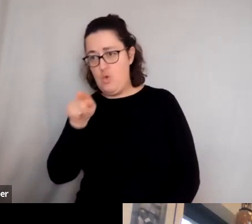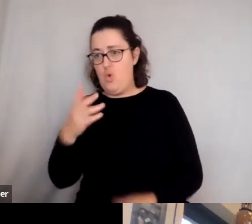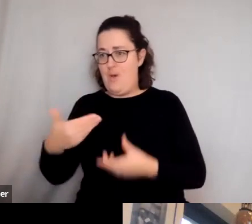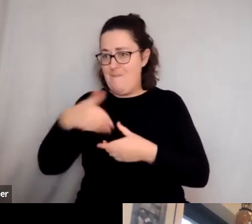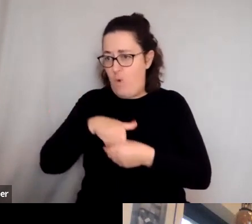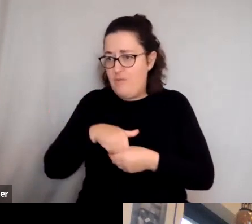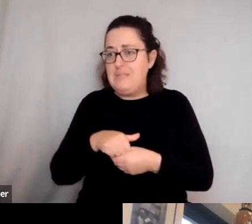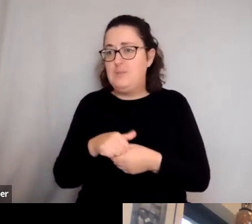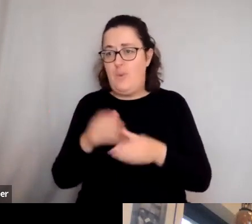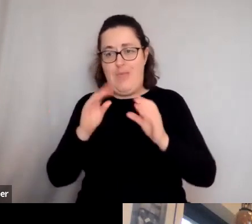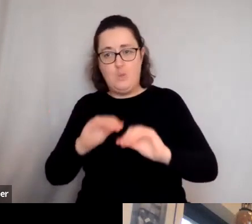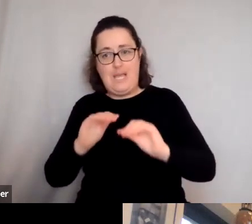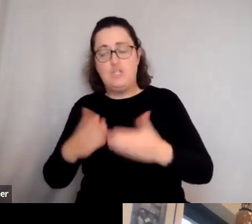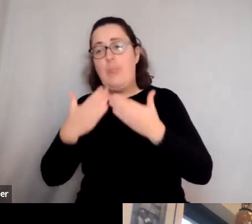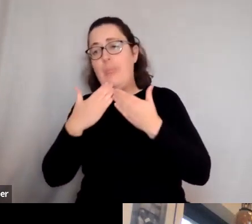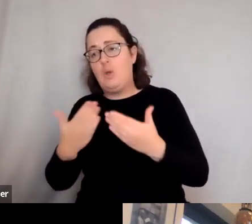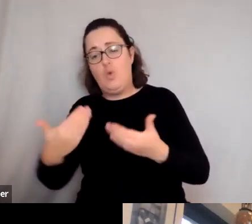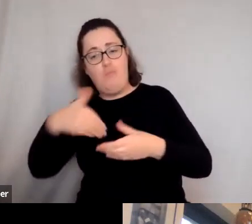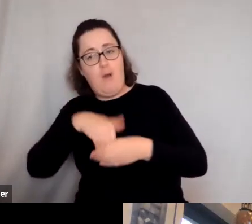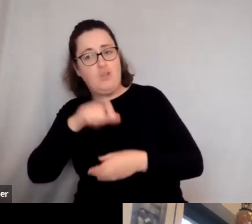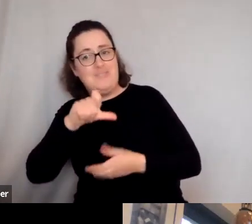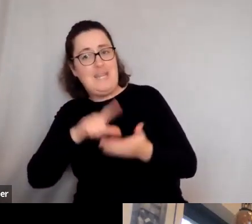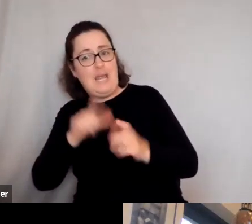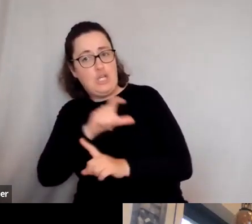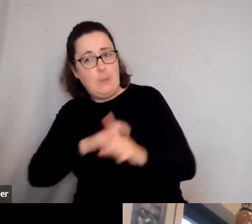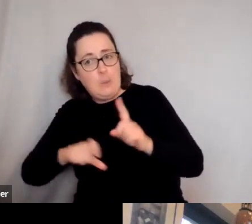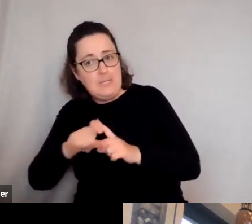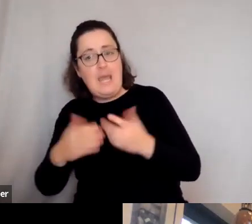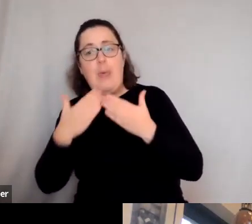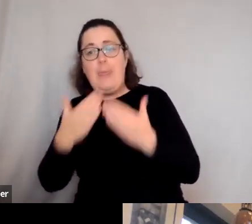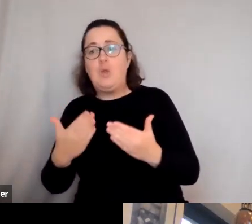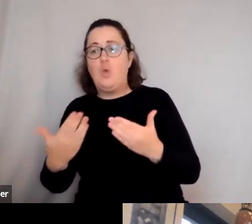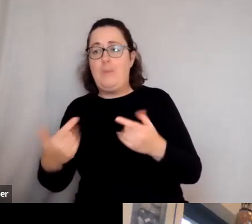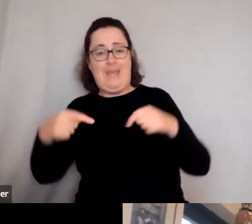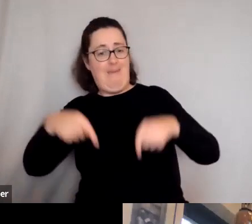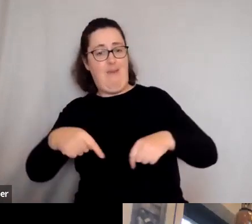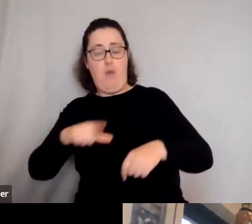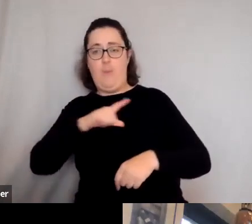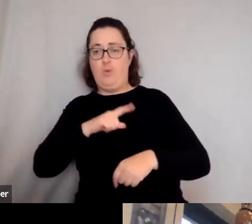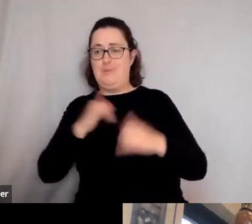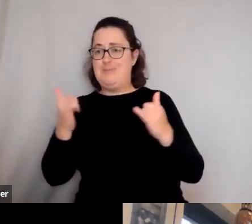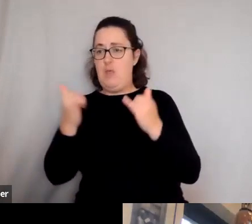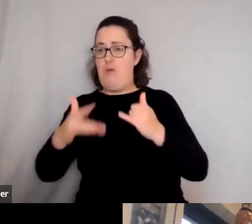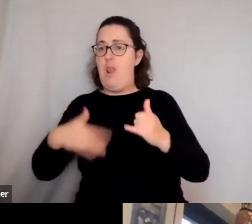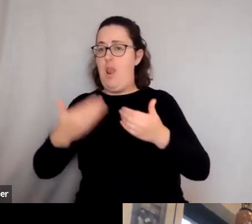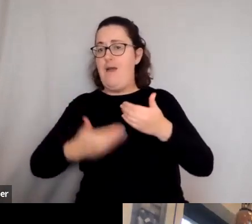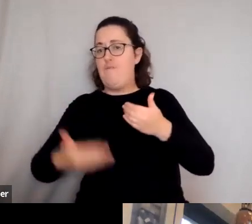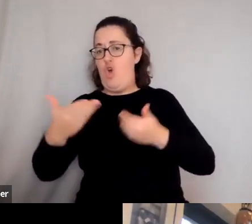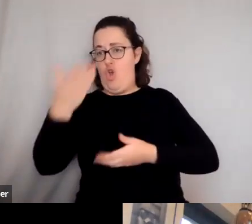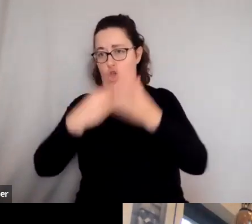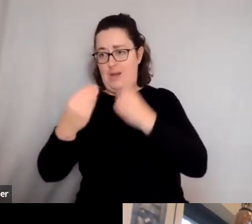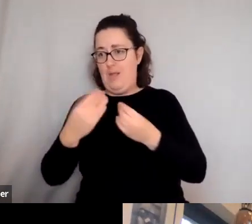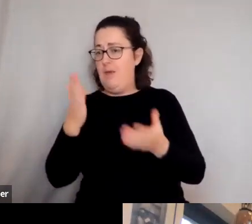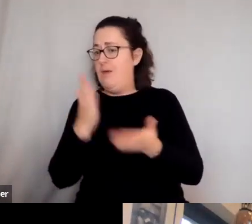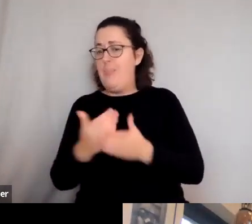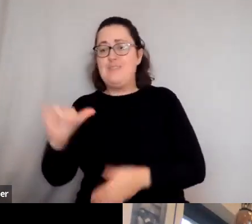And, thank you for being part of the CityLit community. Thank you for being here for Lifelong Learning Week. And there is just thousands of